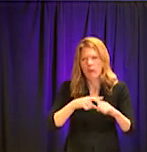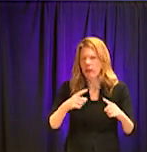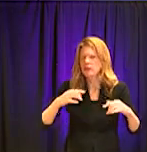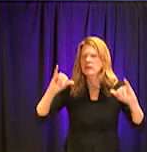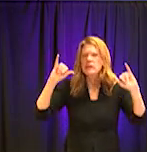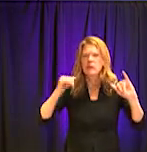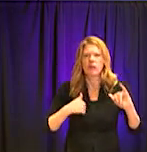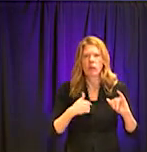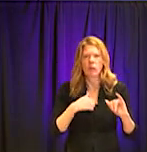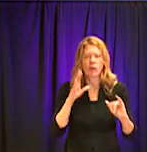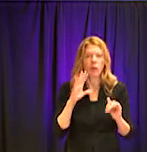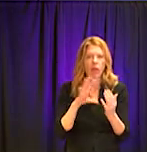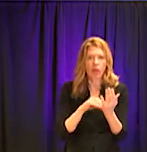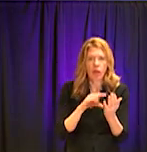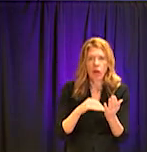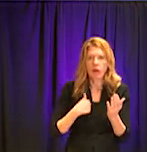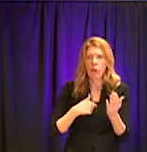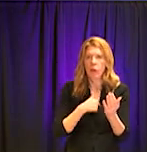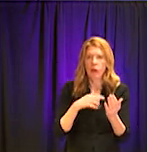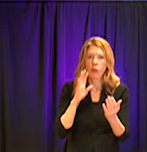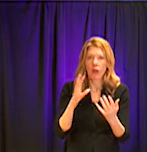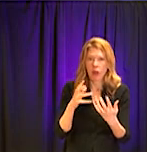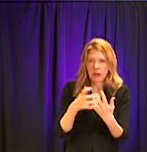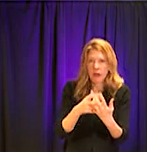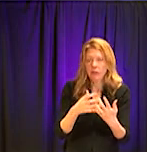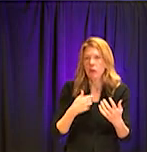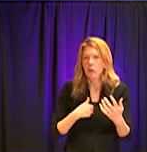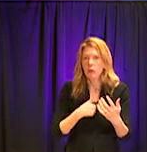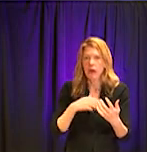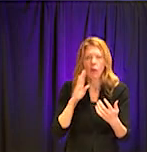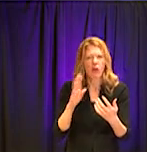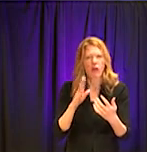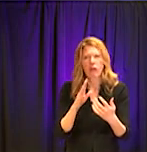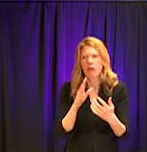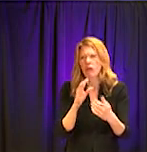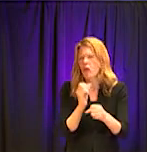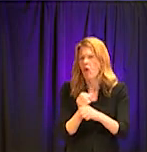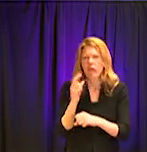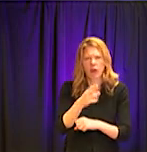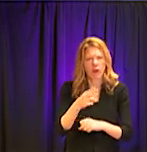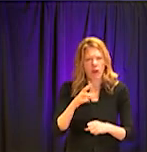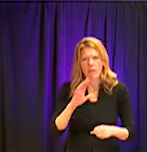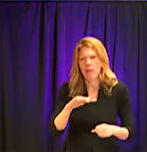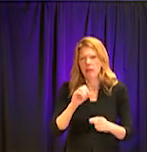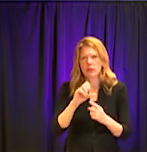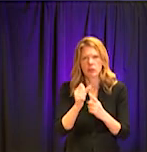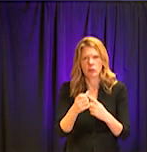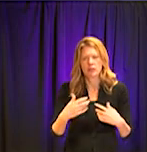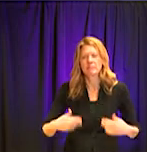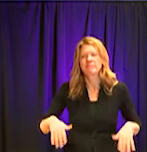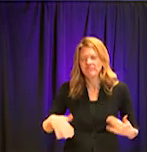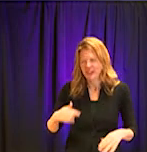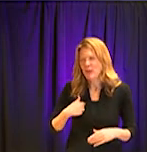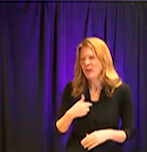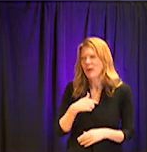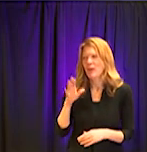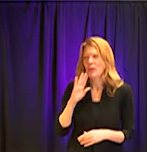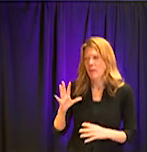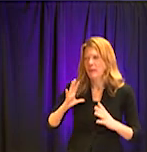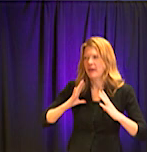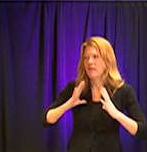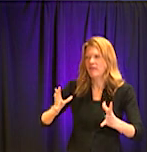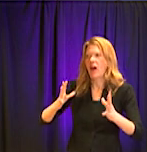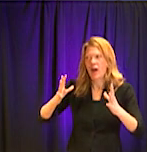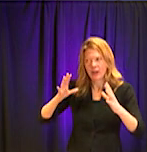And I'm certain, ultimately we will overcome this particular crisis. will get past it. Thank you very much.